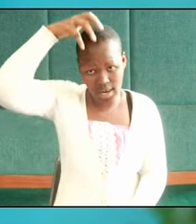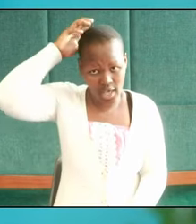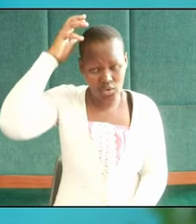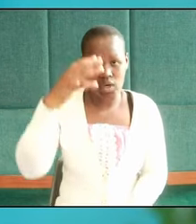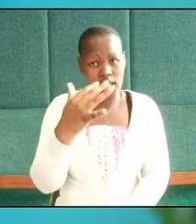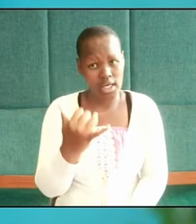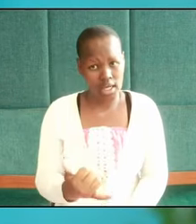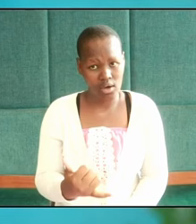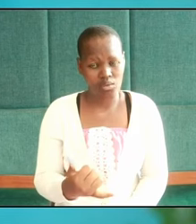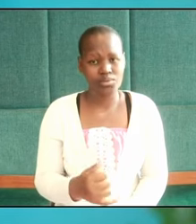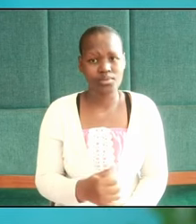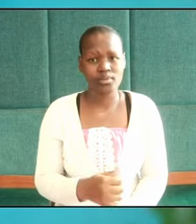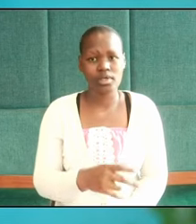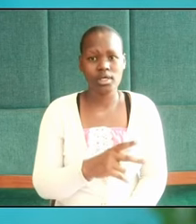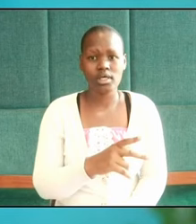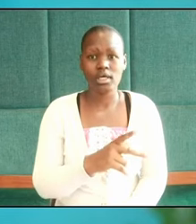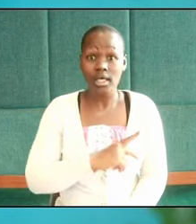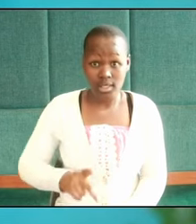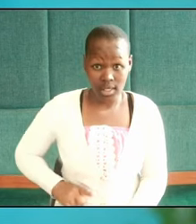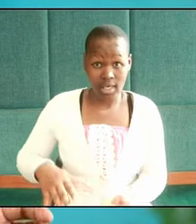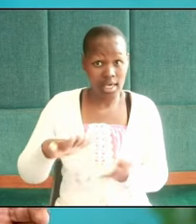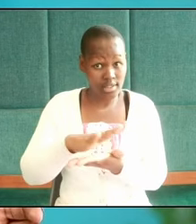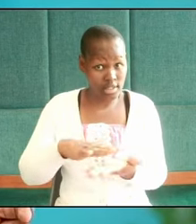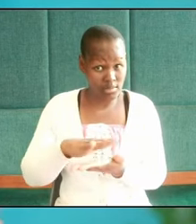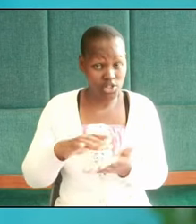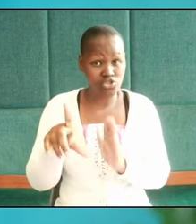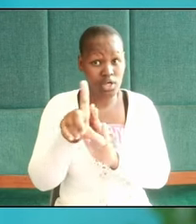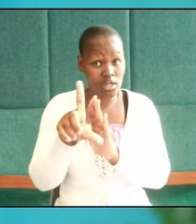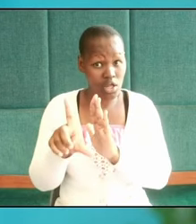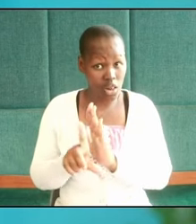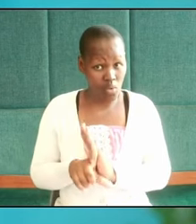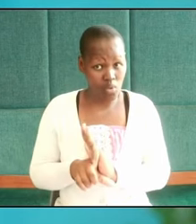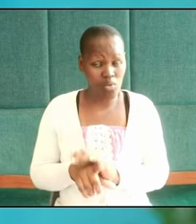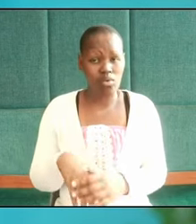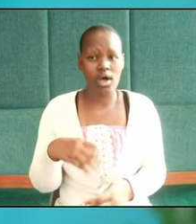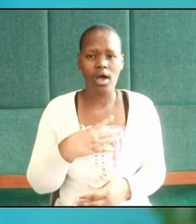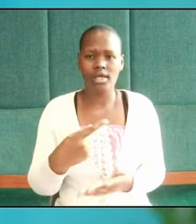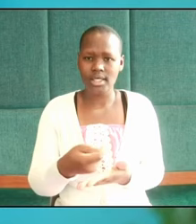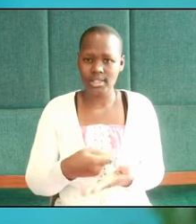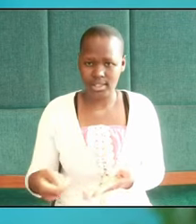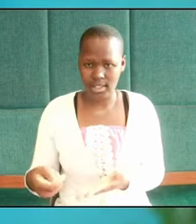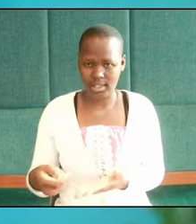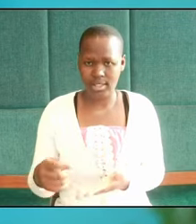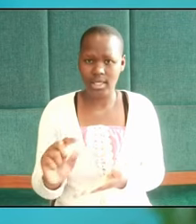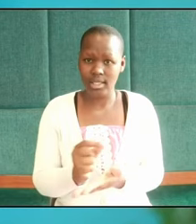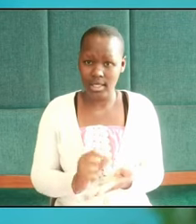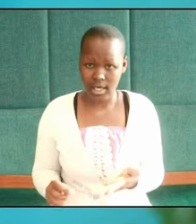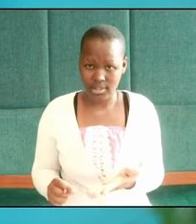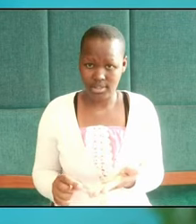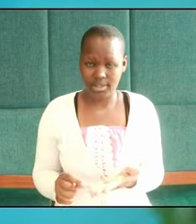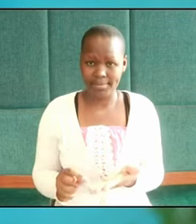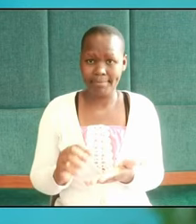O king establish the degree and sign the writing so